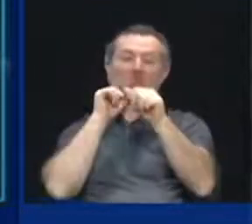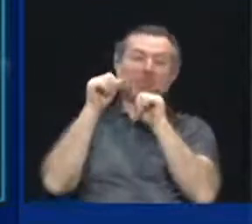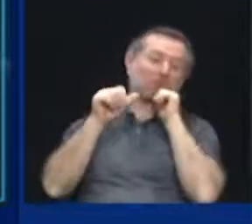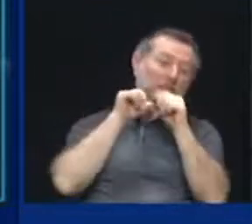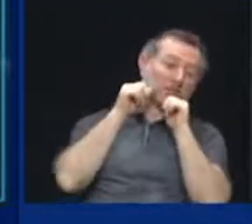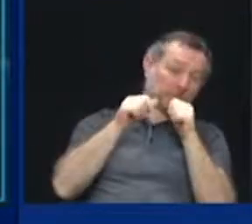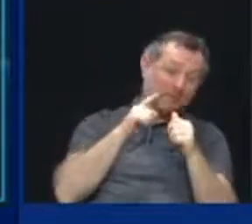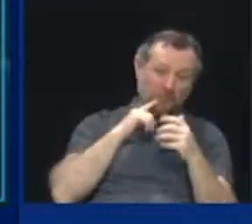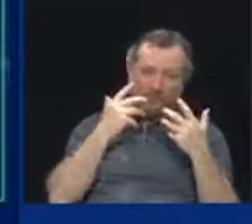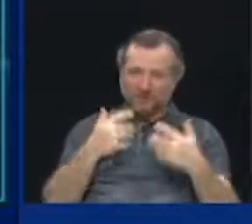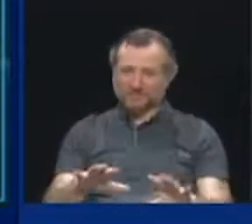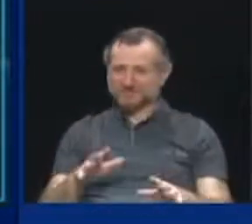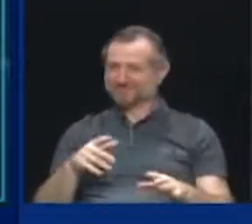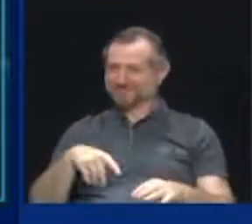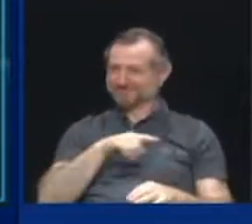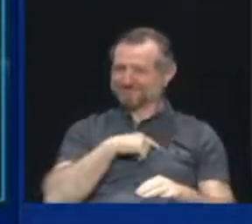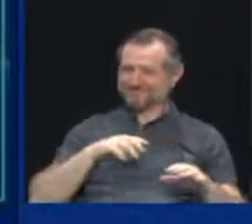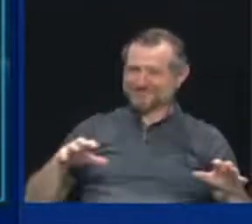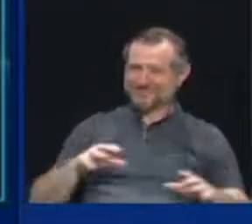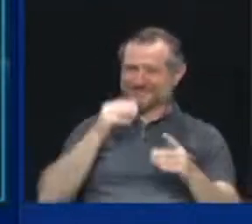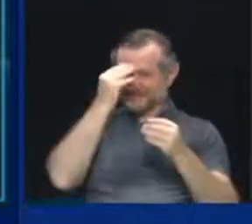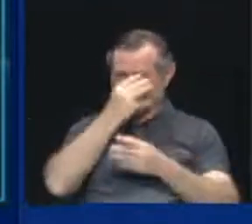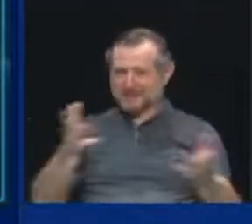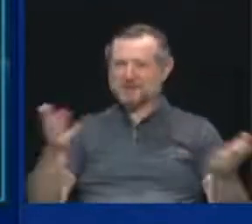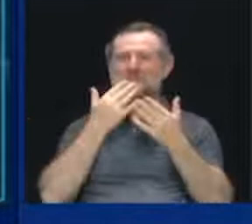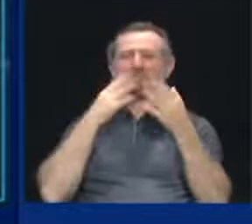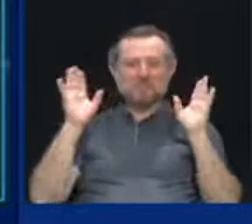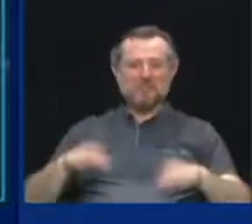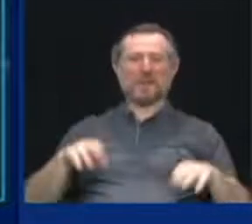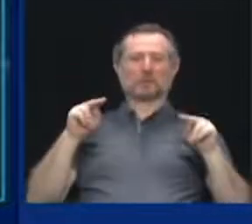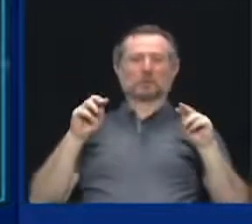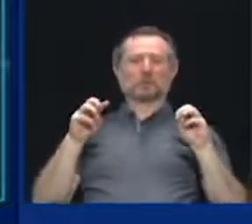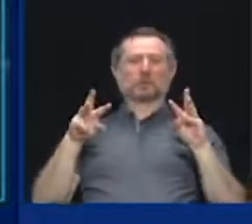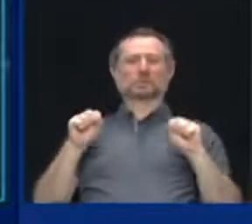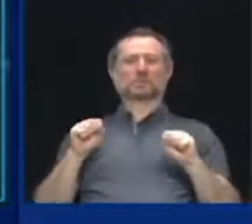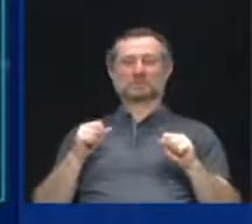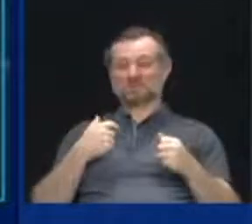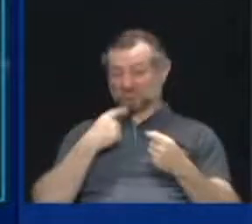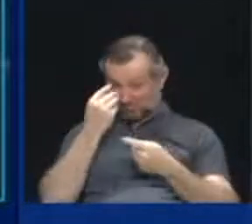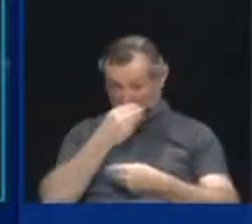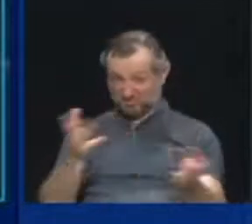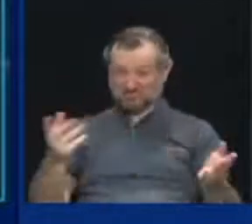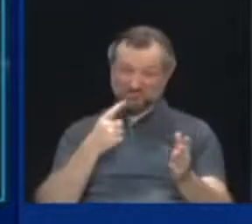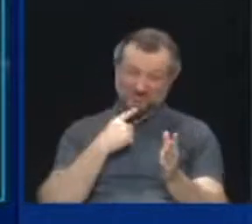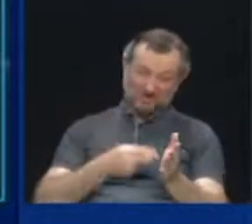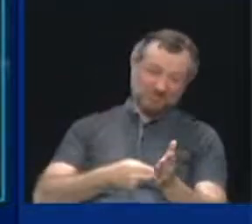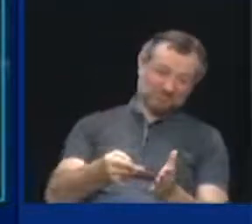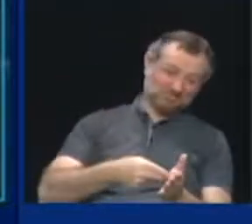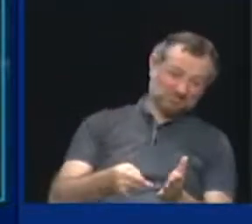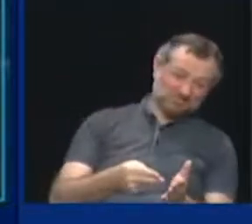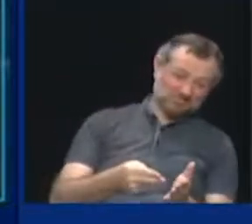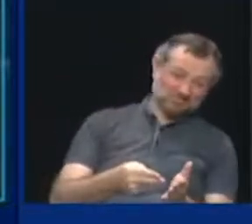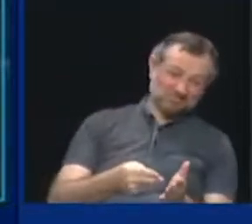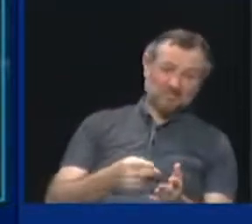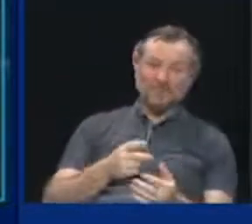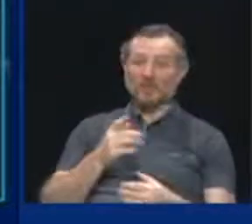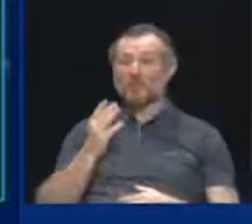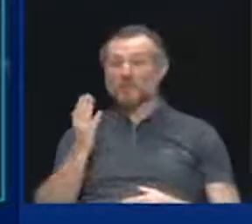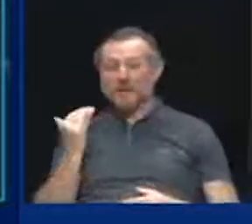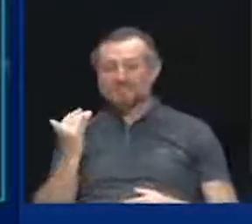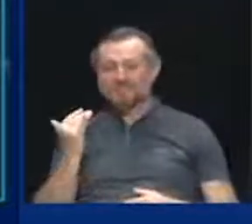bad news, I told you the truth. You know why? Because I believe in you.